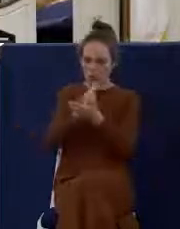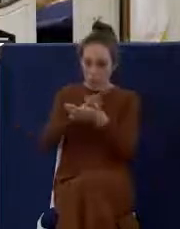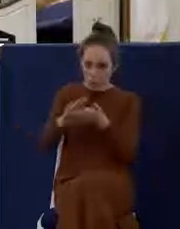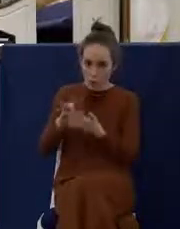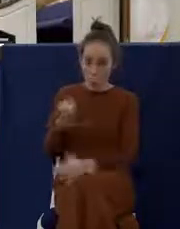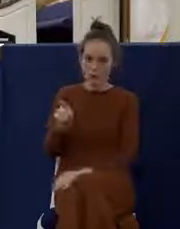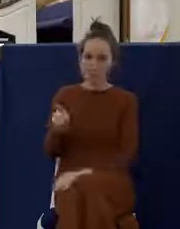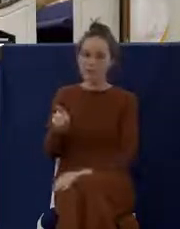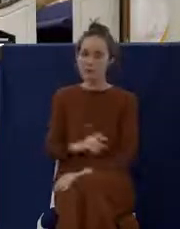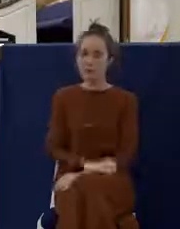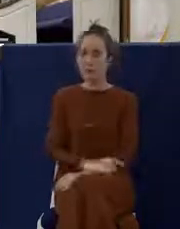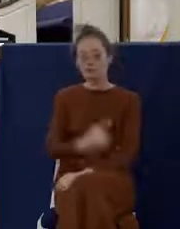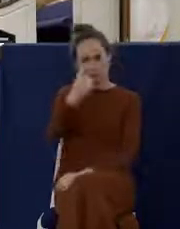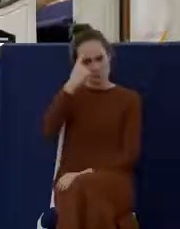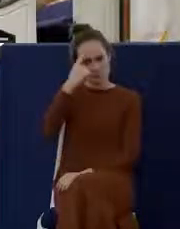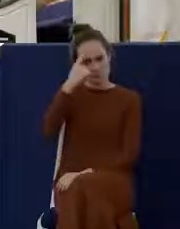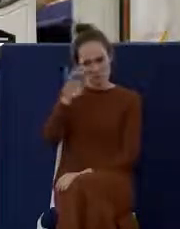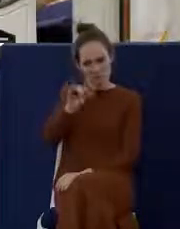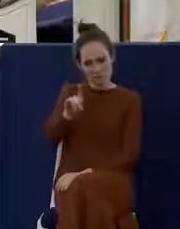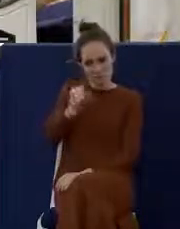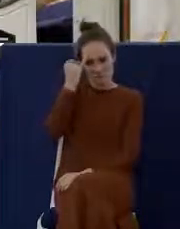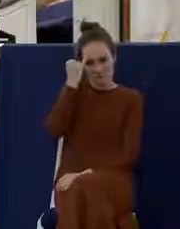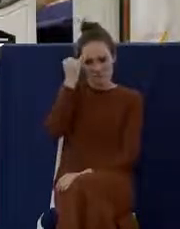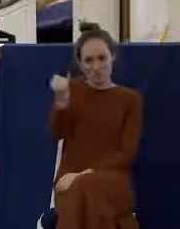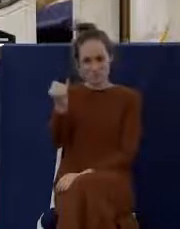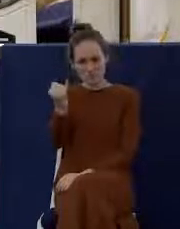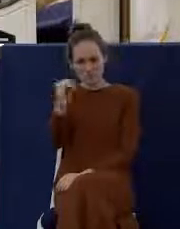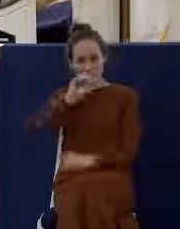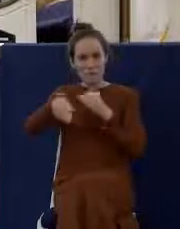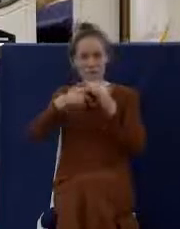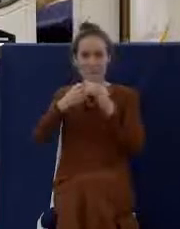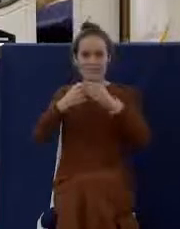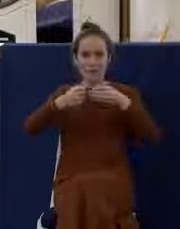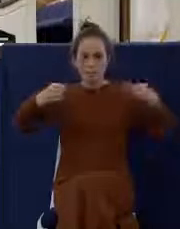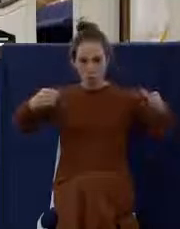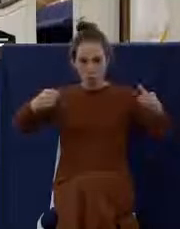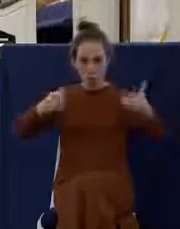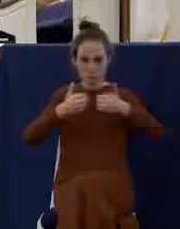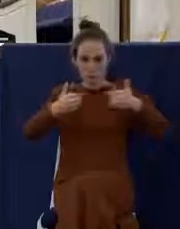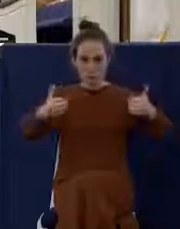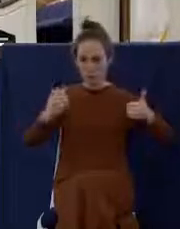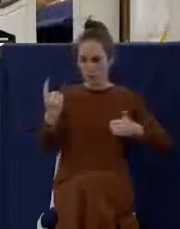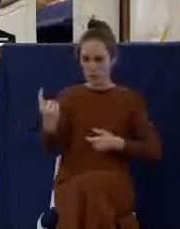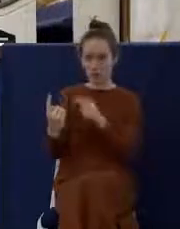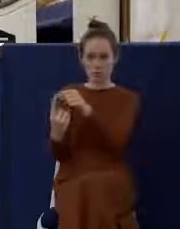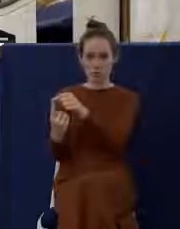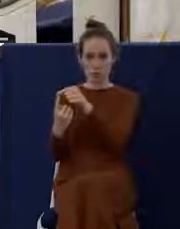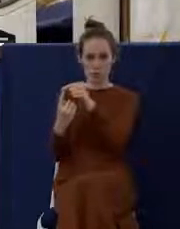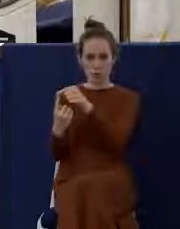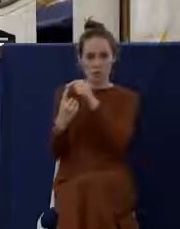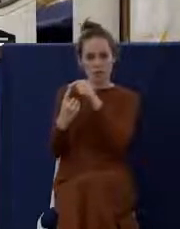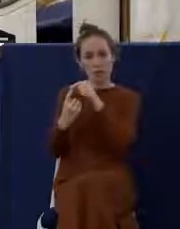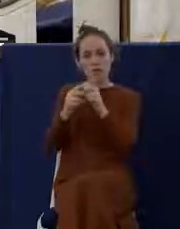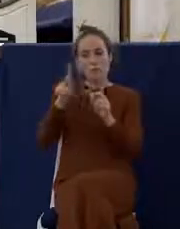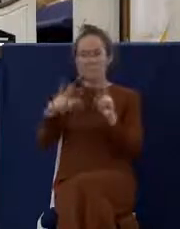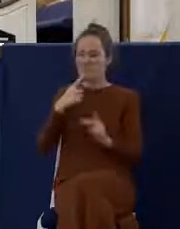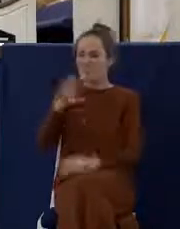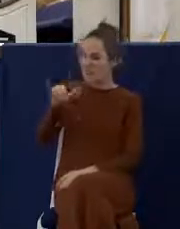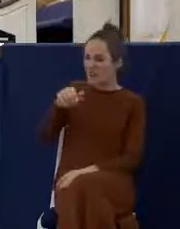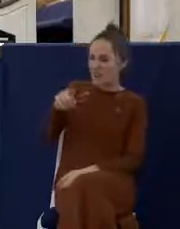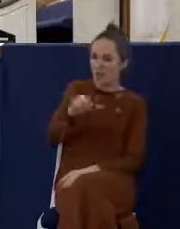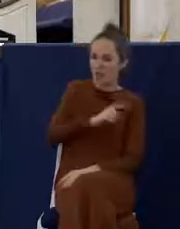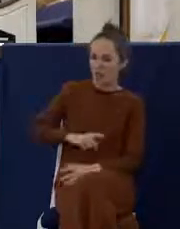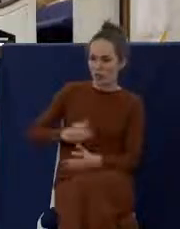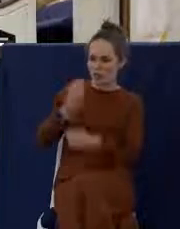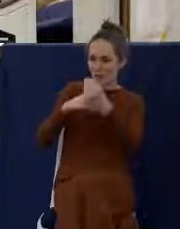that idea there is sometimes they use that in a wrong way to say that the Lord's Supper has a saving element